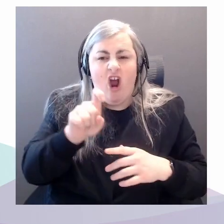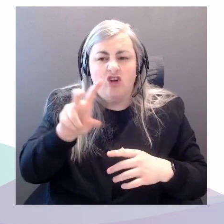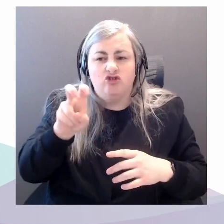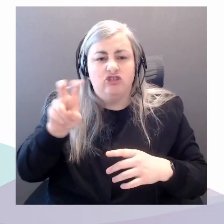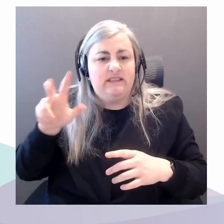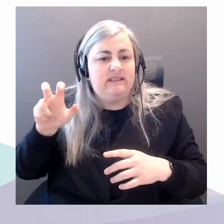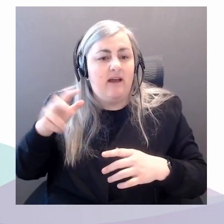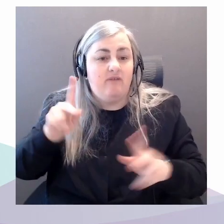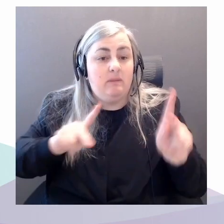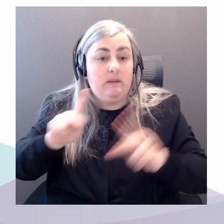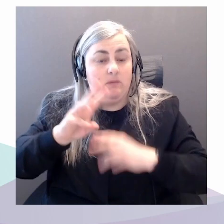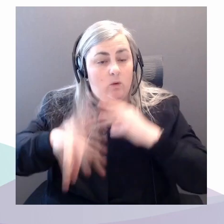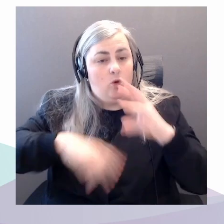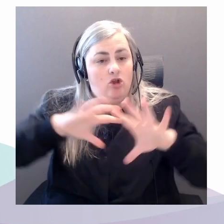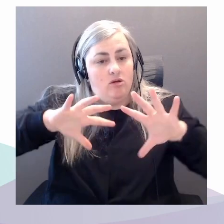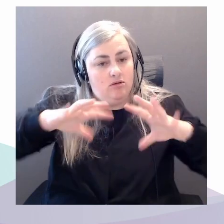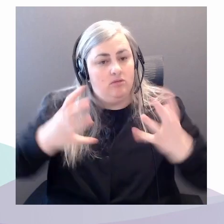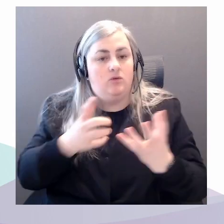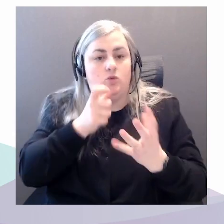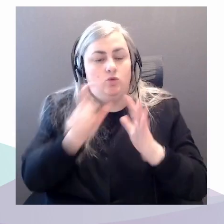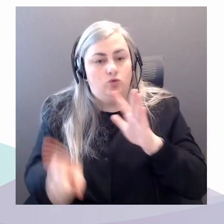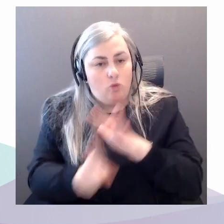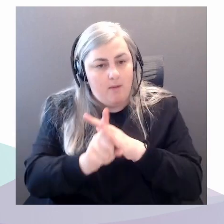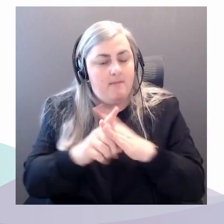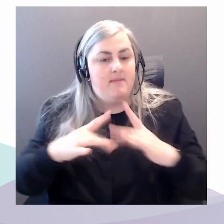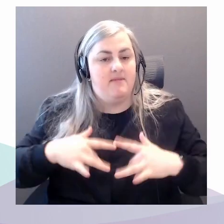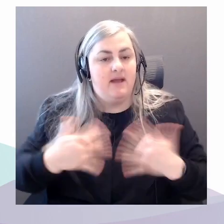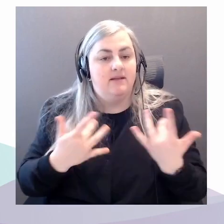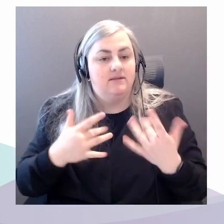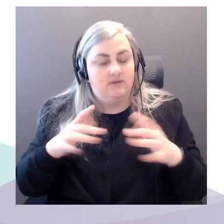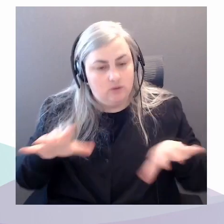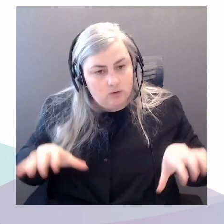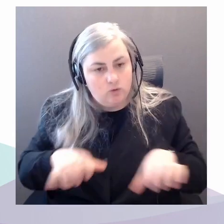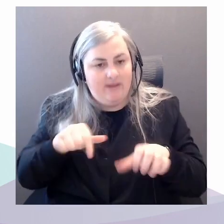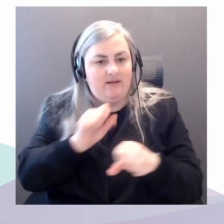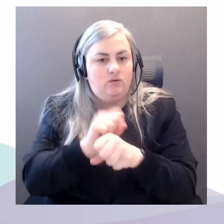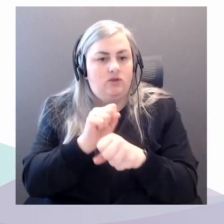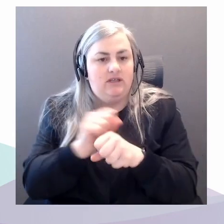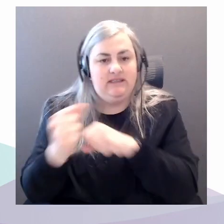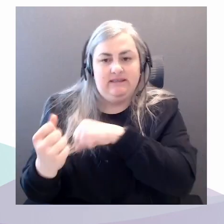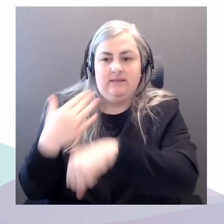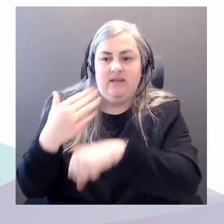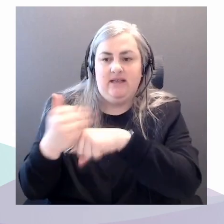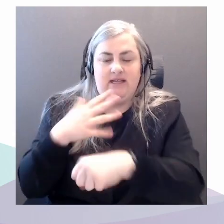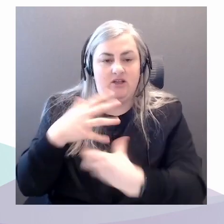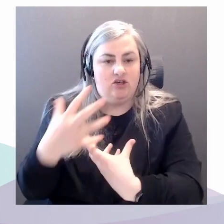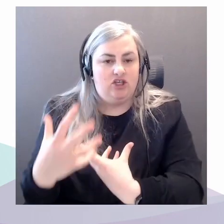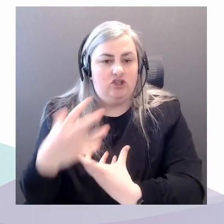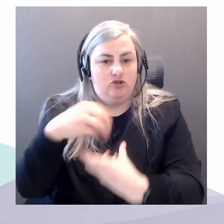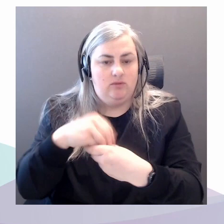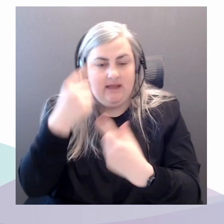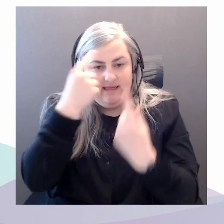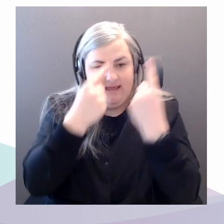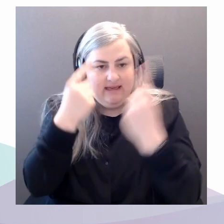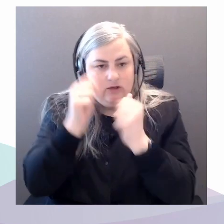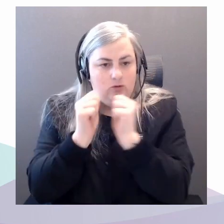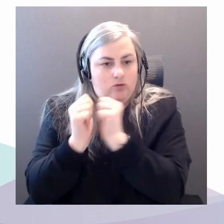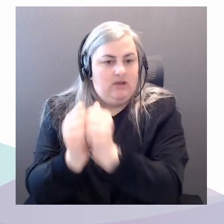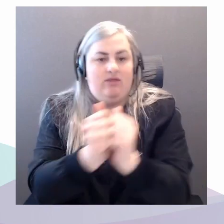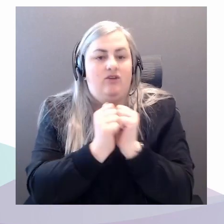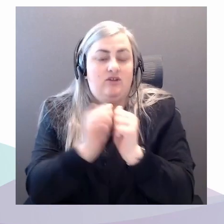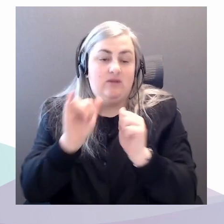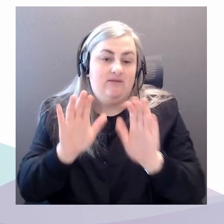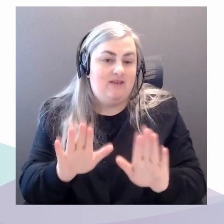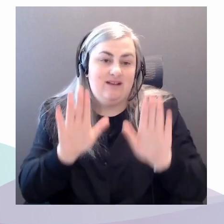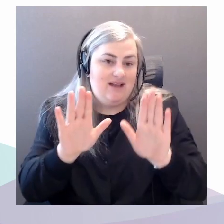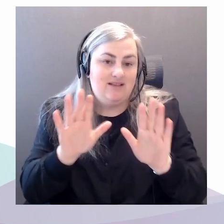showing up at the events and submitting and contributing and thinking together with us. So that's fantastic. It's been a real ride.